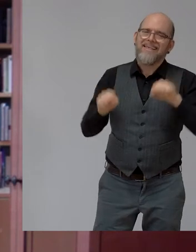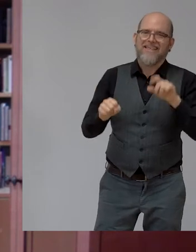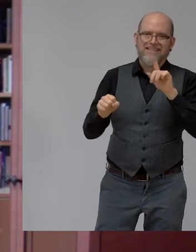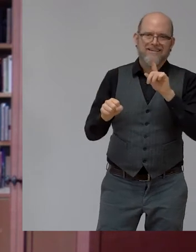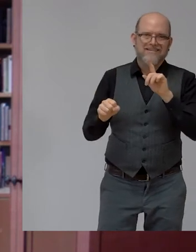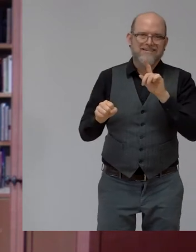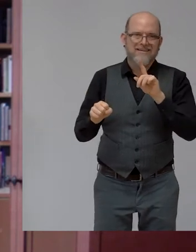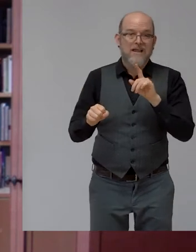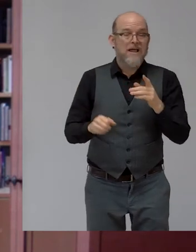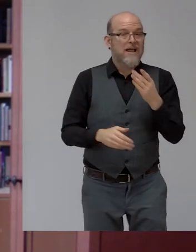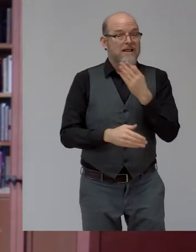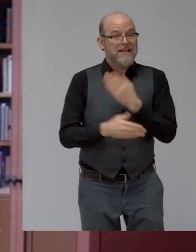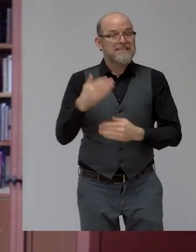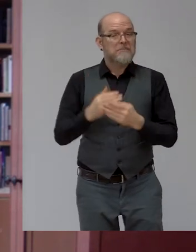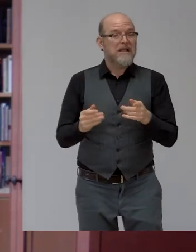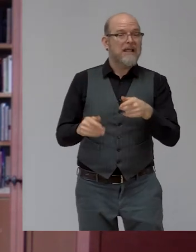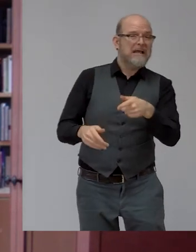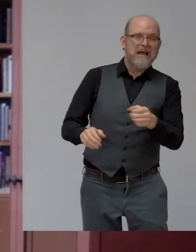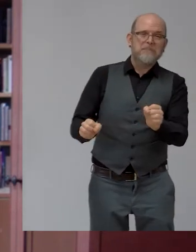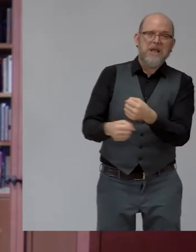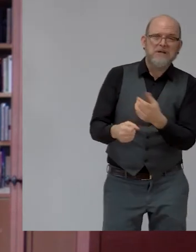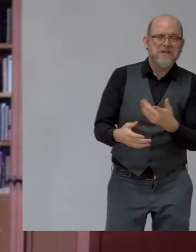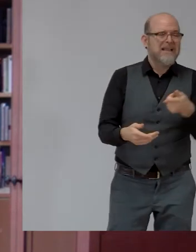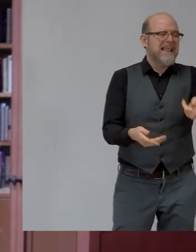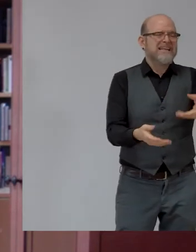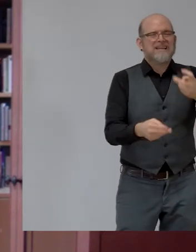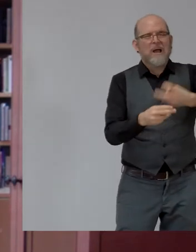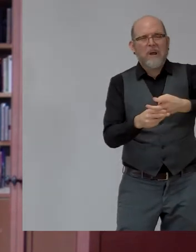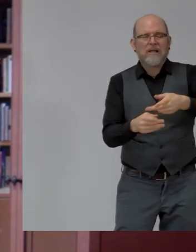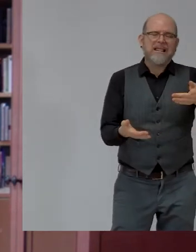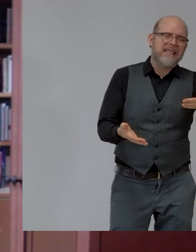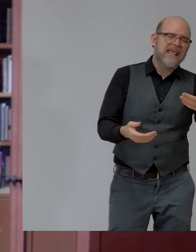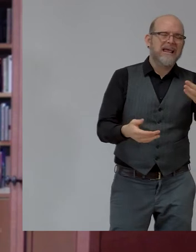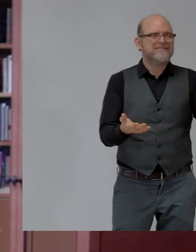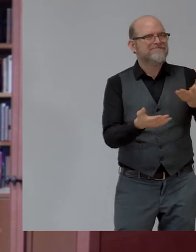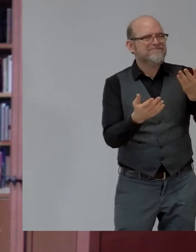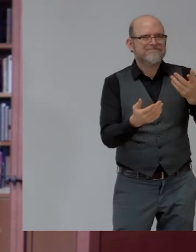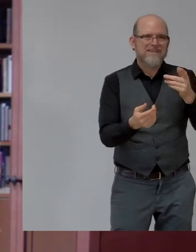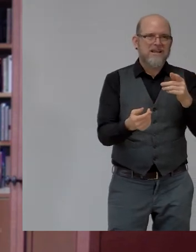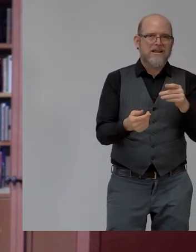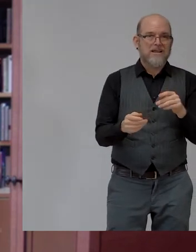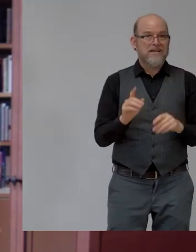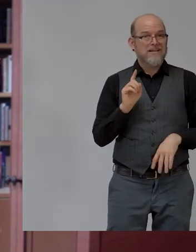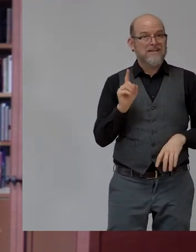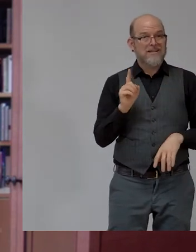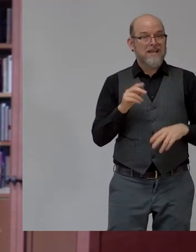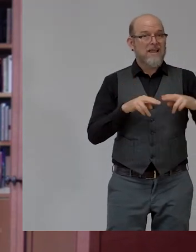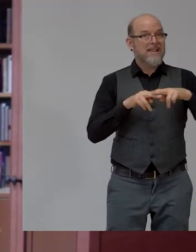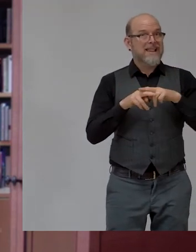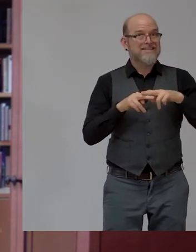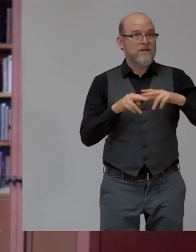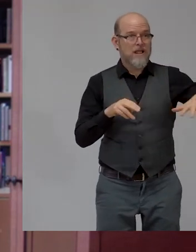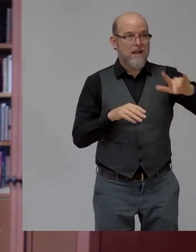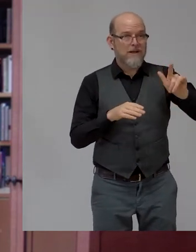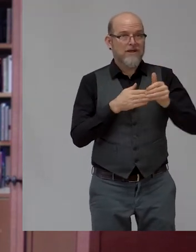And so we simply sort of ad hoc leave it to national leaders to respond in their own cultures. We can't get consistent